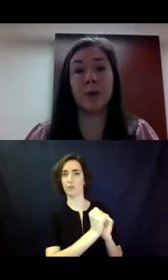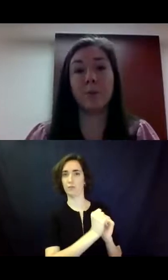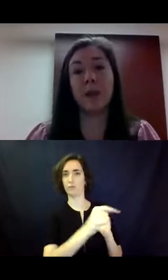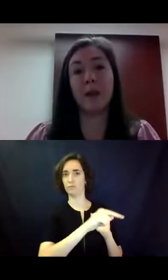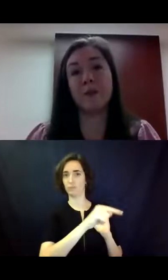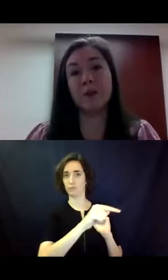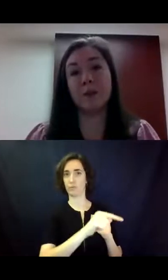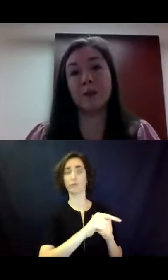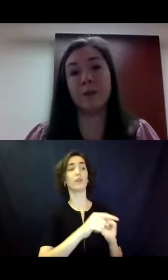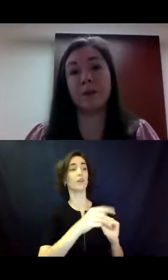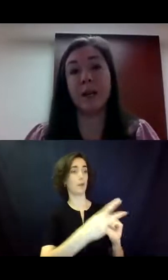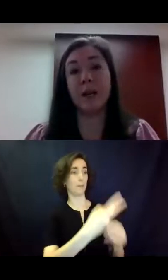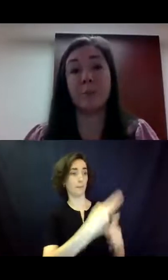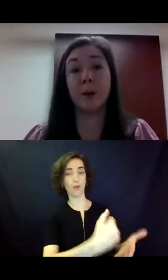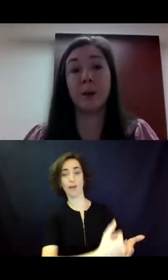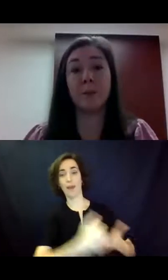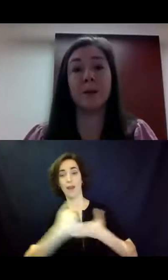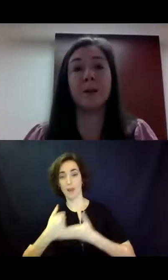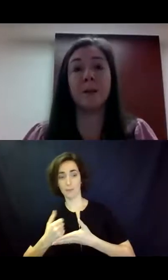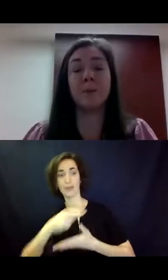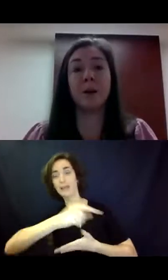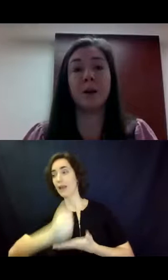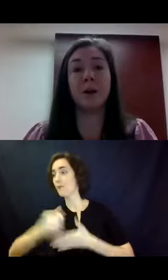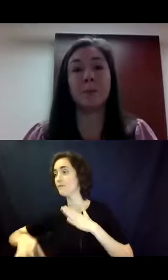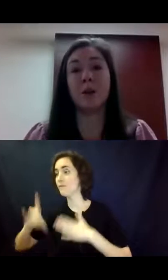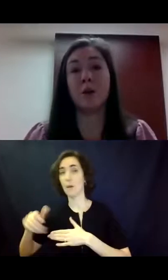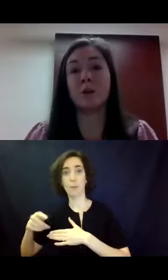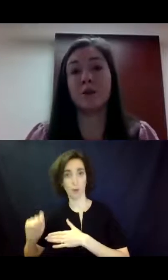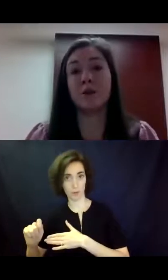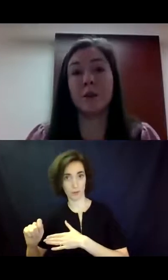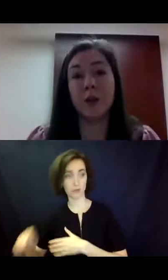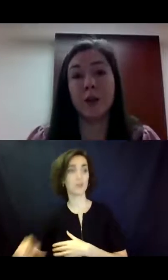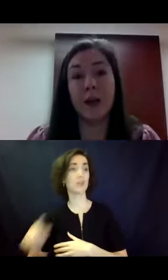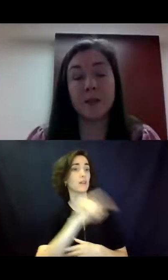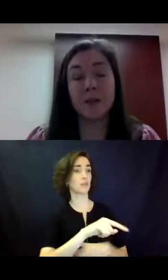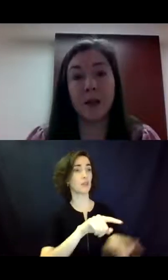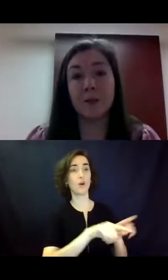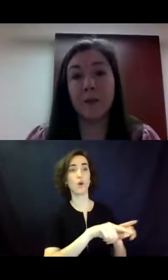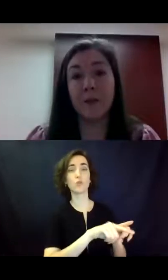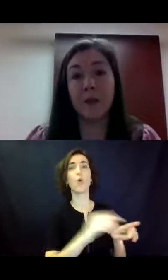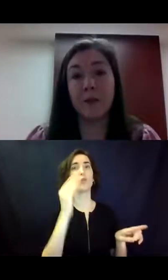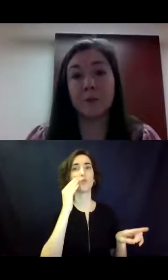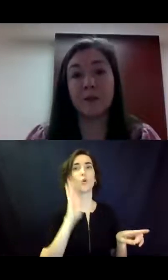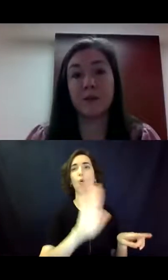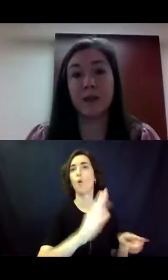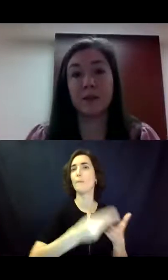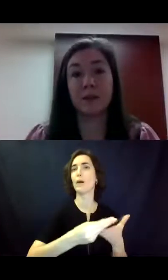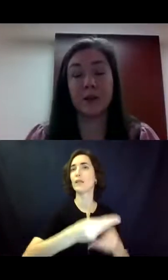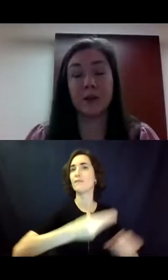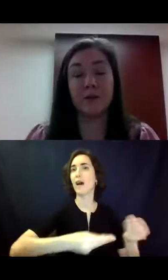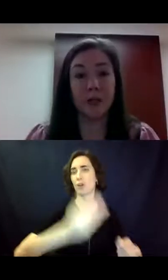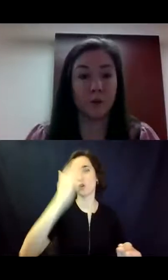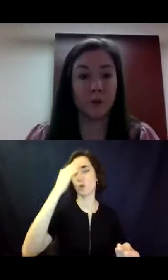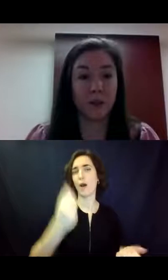helping that individual with finding an apartment, um, can also, you know, have some knowledge about that individual's finance,